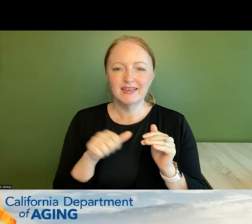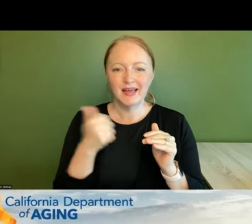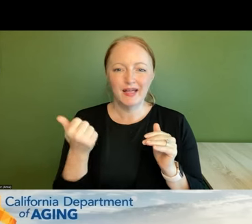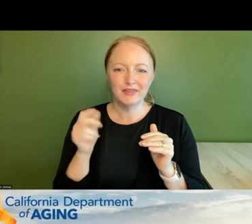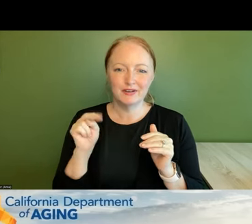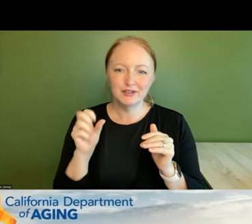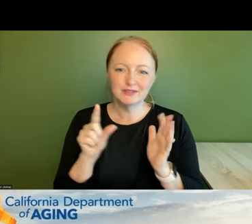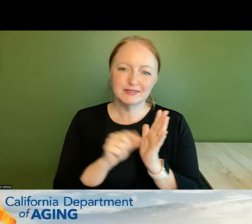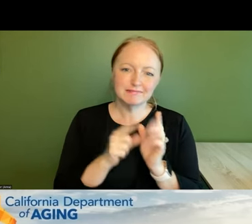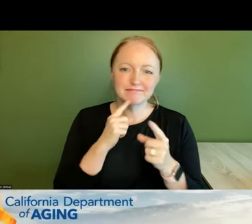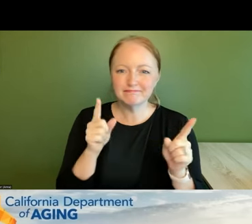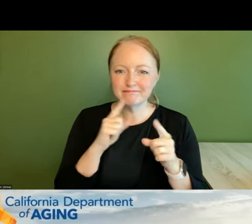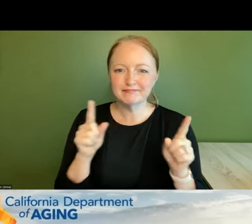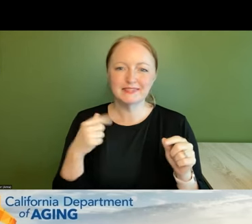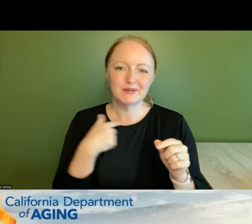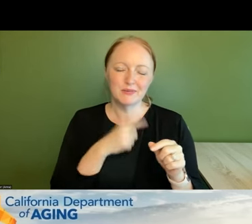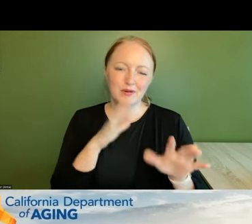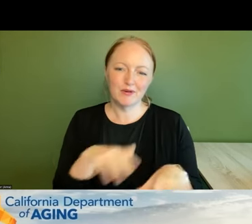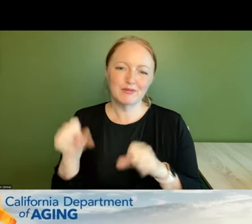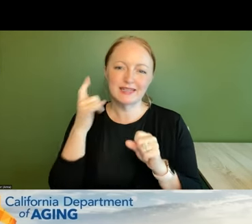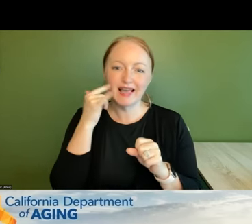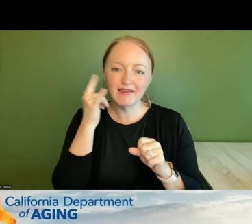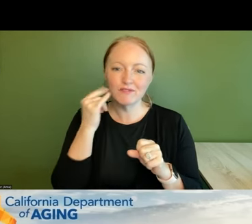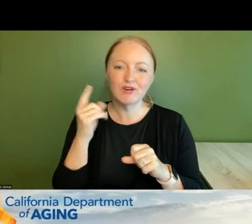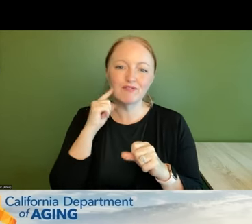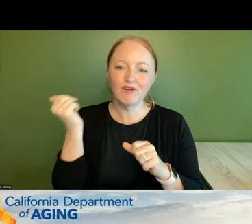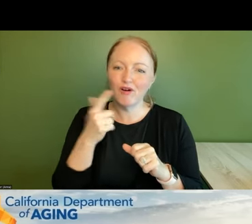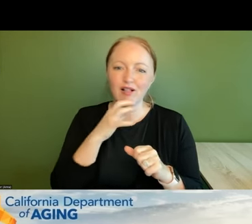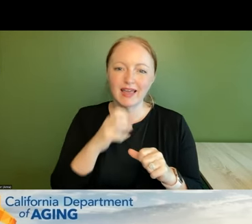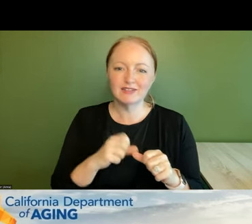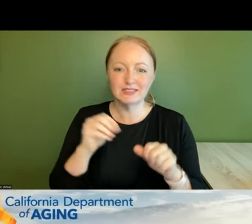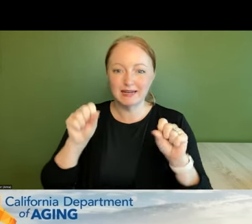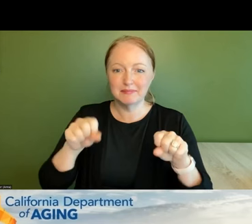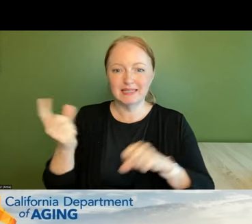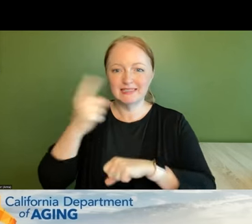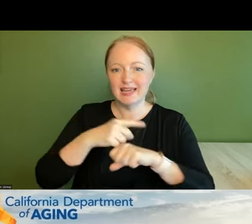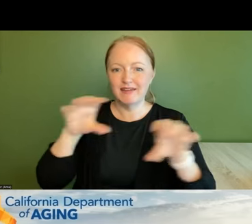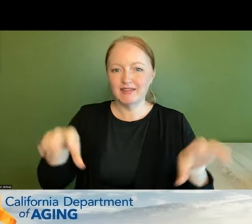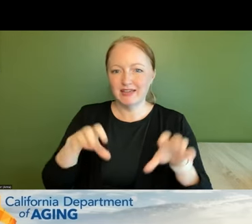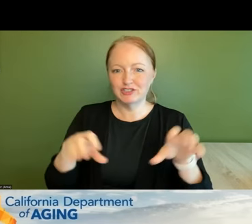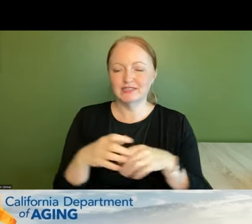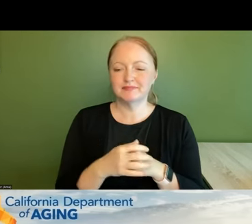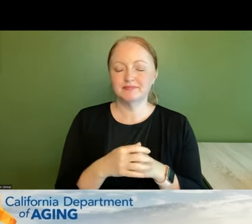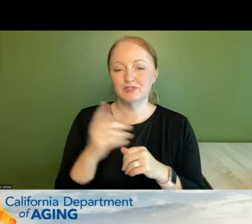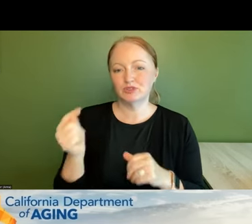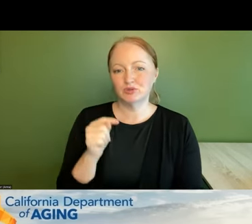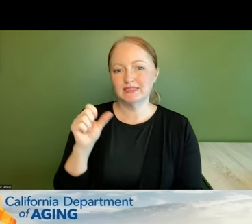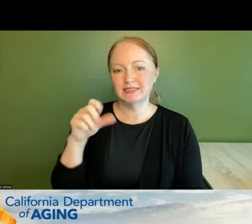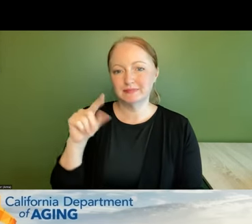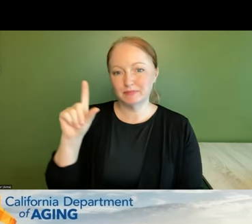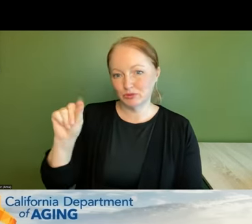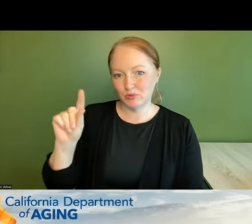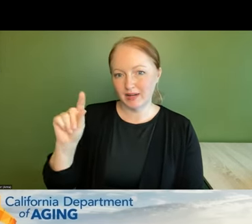newsletters announcing that we are hosting a california for all ages and abilities day of action tuesday september 20th